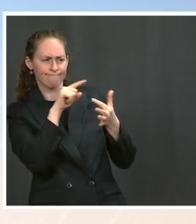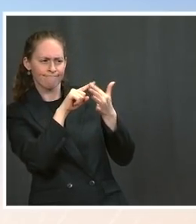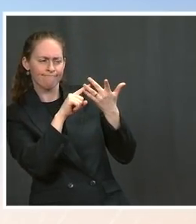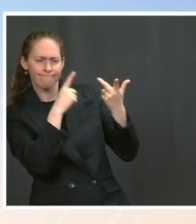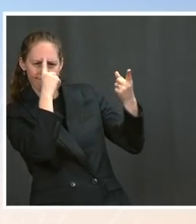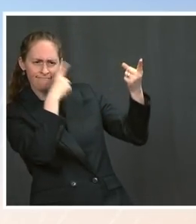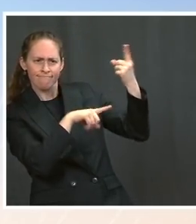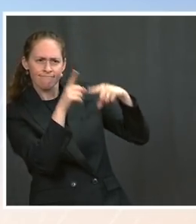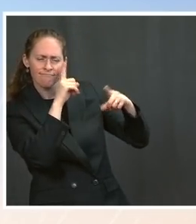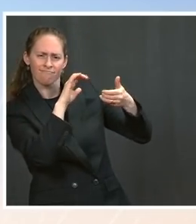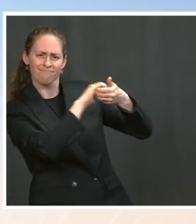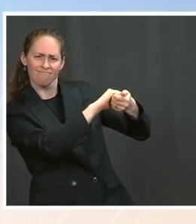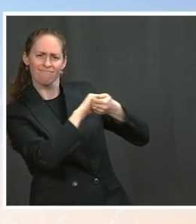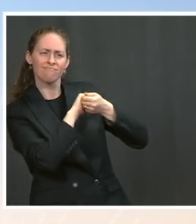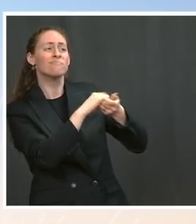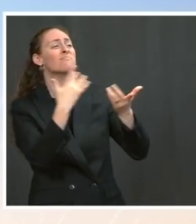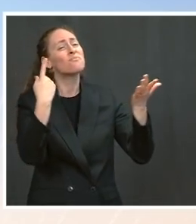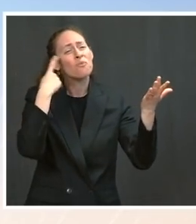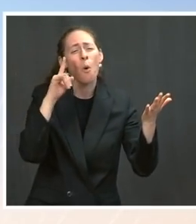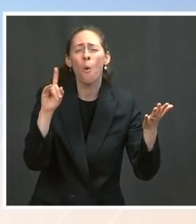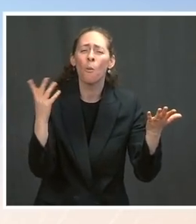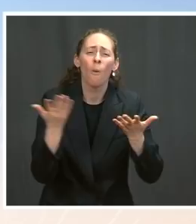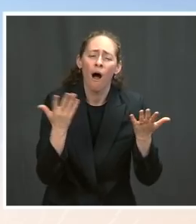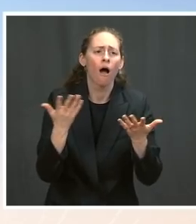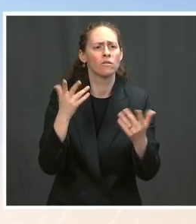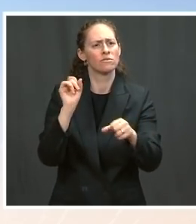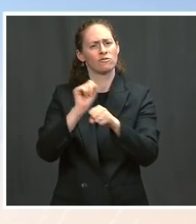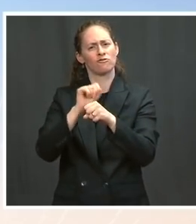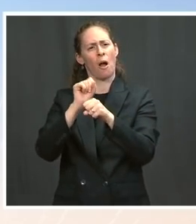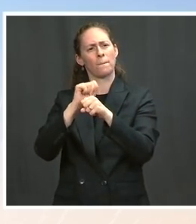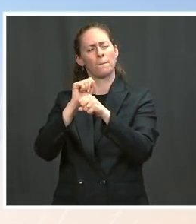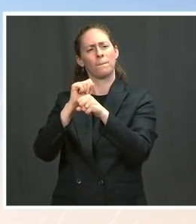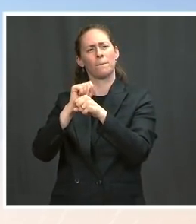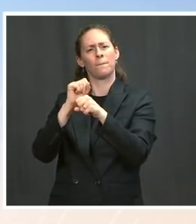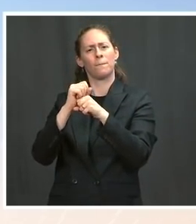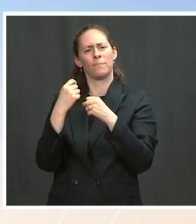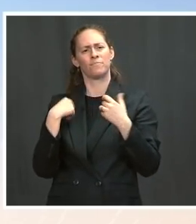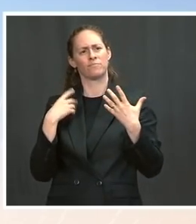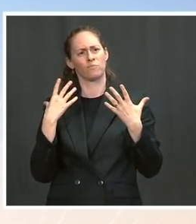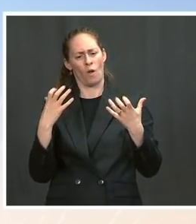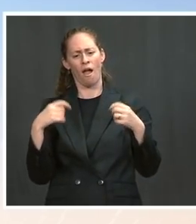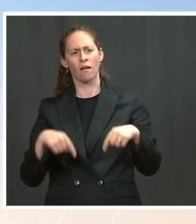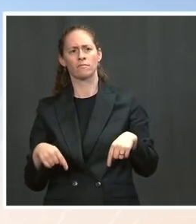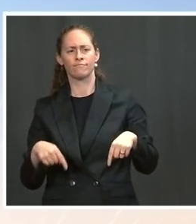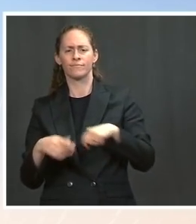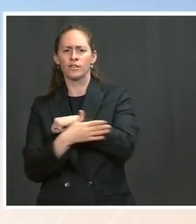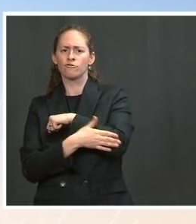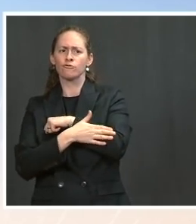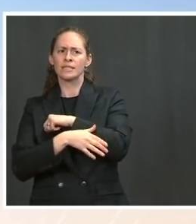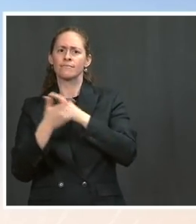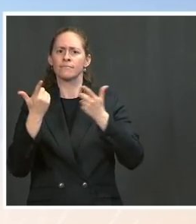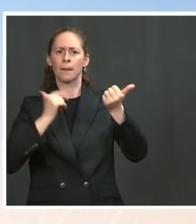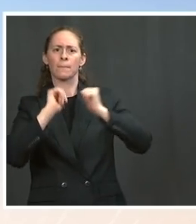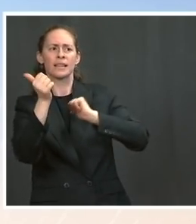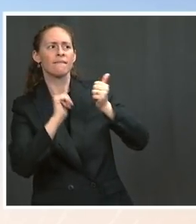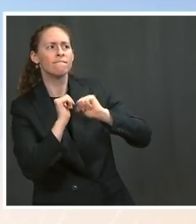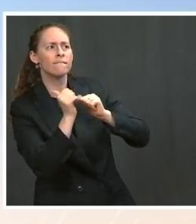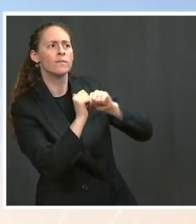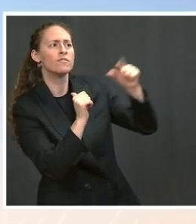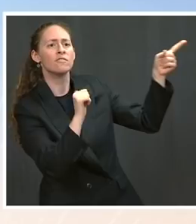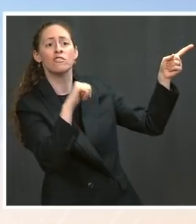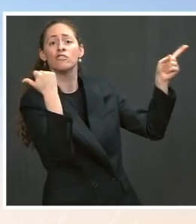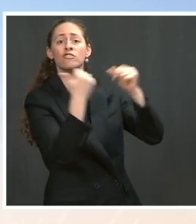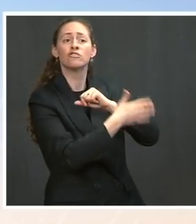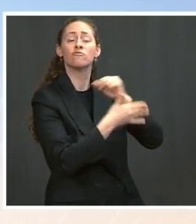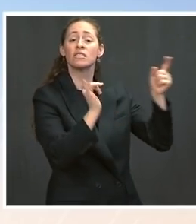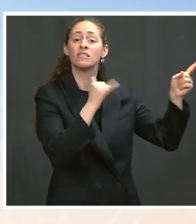to ensure we are making our workforce more competitive, to competing with China. And, you know, he knows that